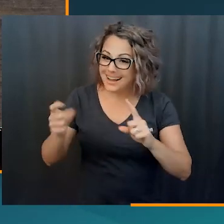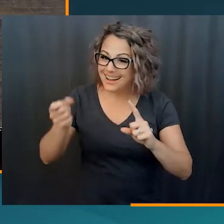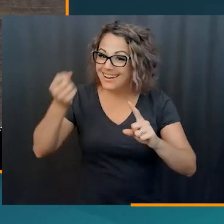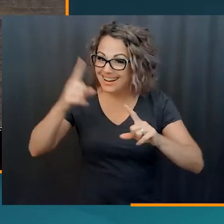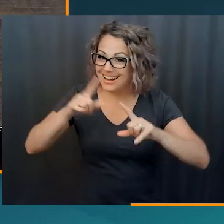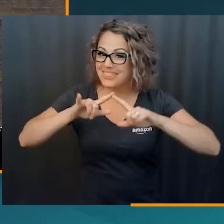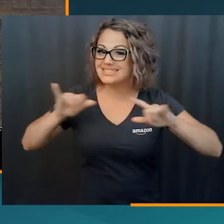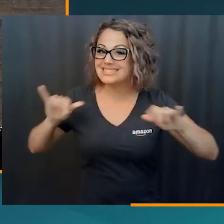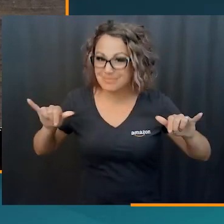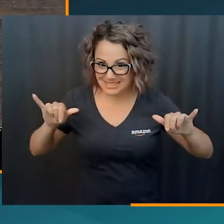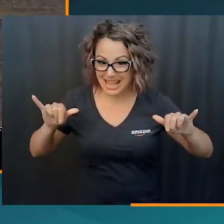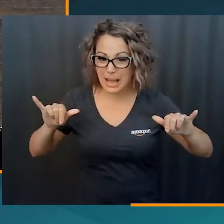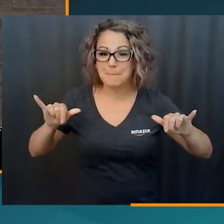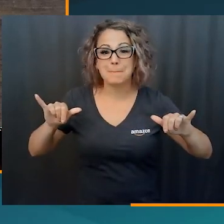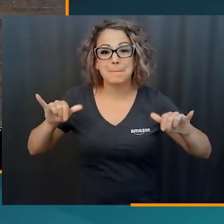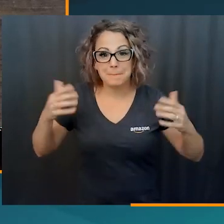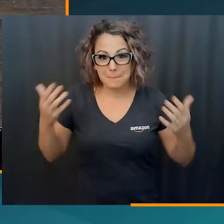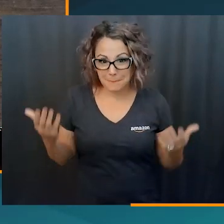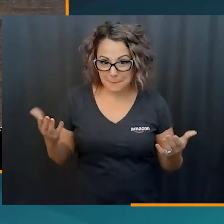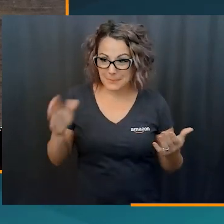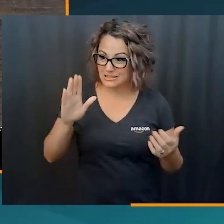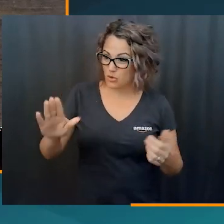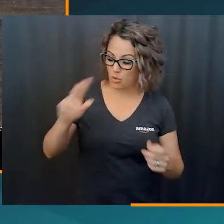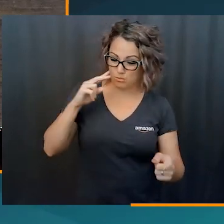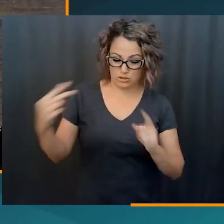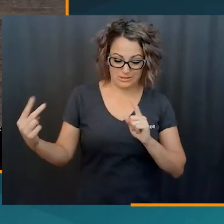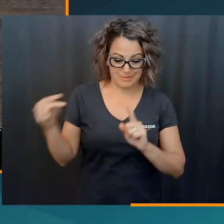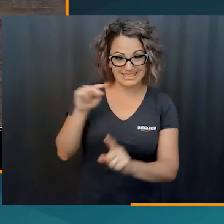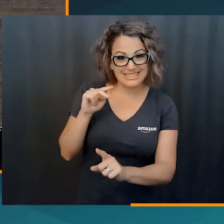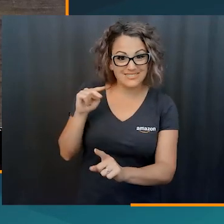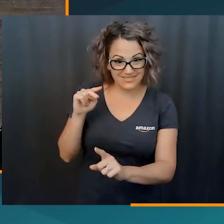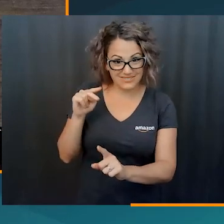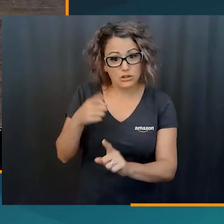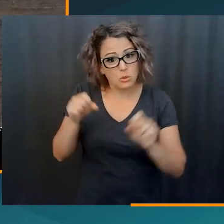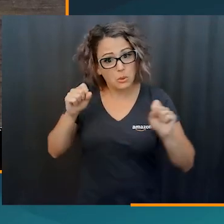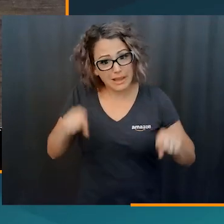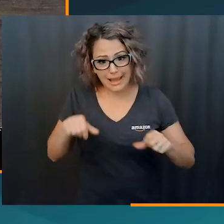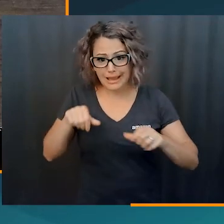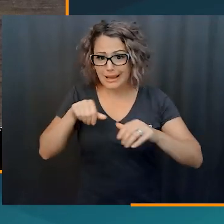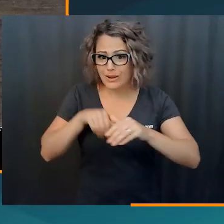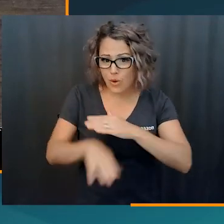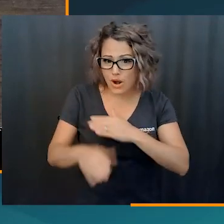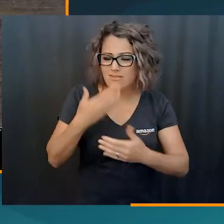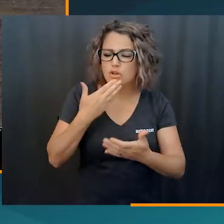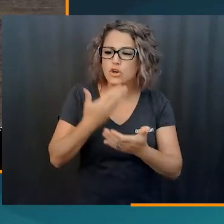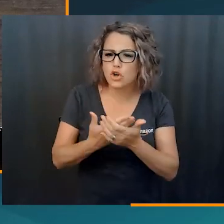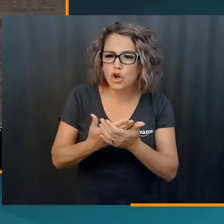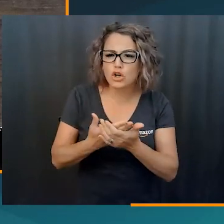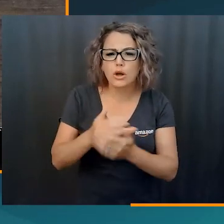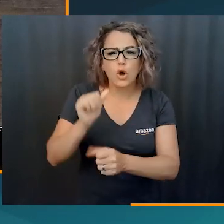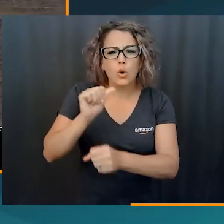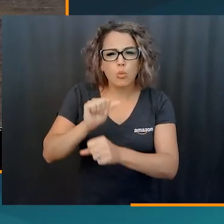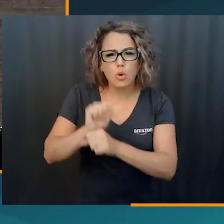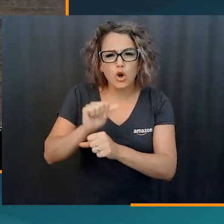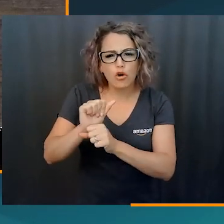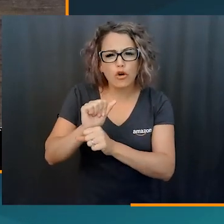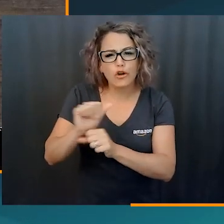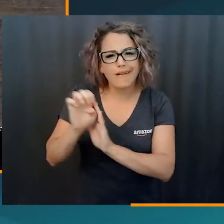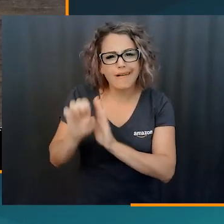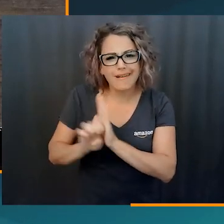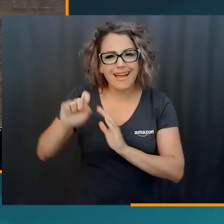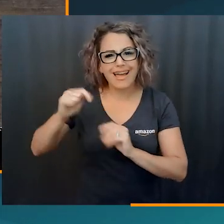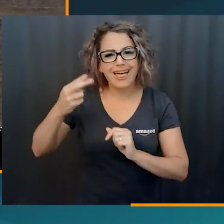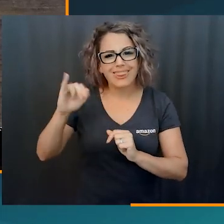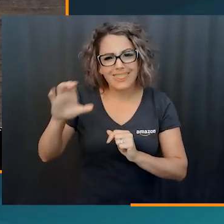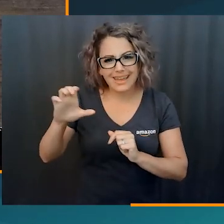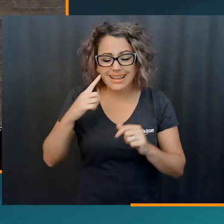it is a tough environment. But at the same time, it's, it's, again, only as tough as you make it, right? You, you, if you go in, and you have a